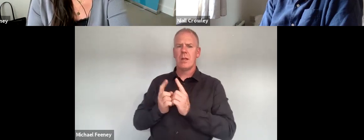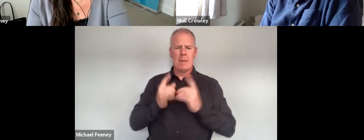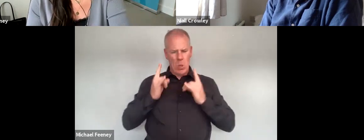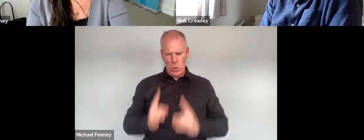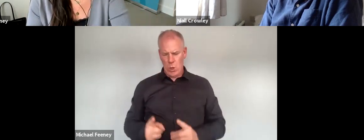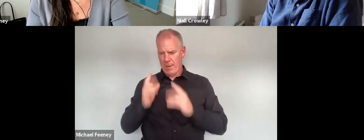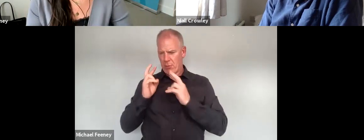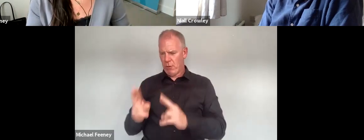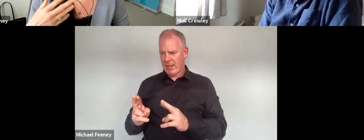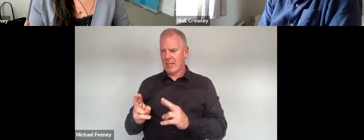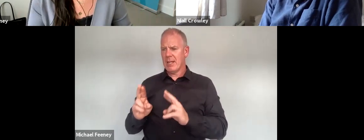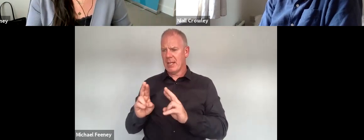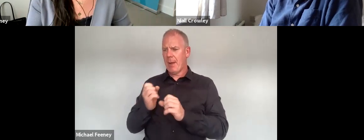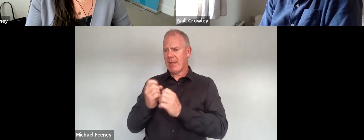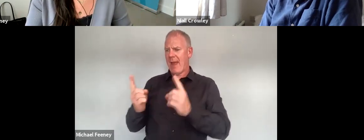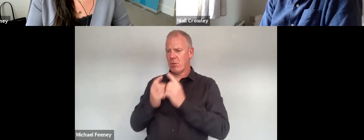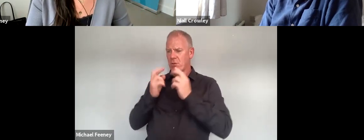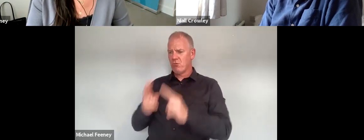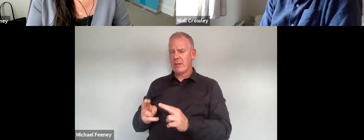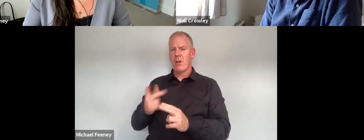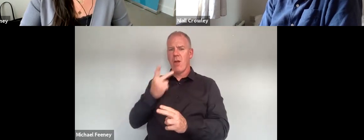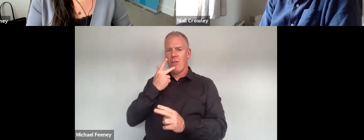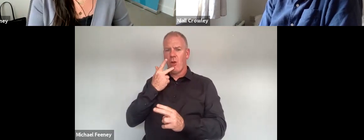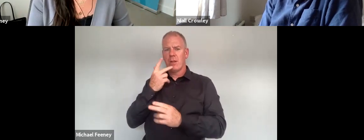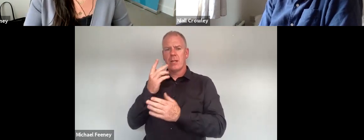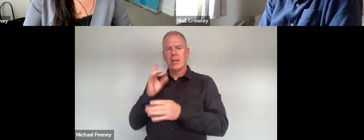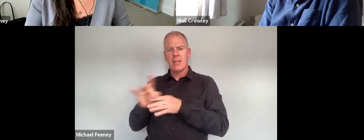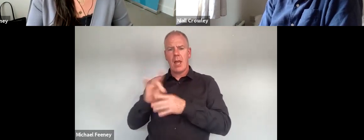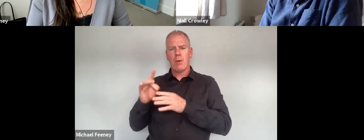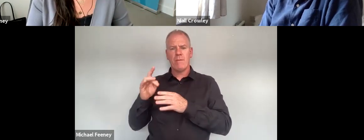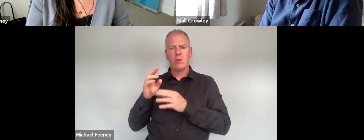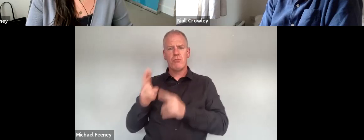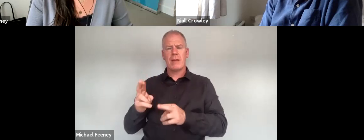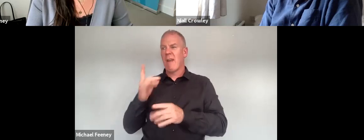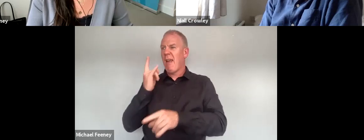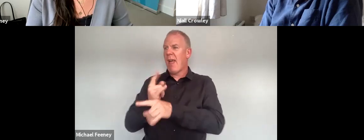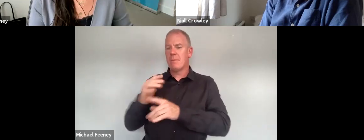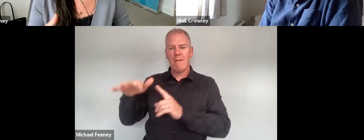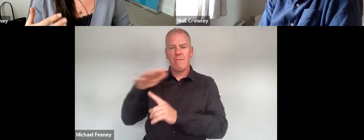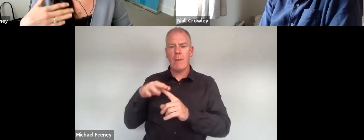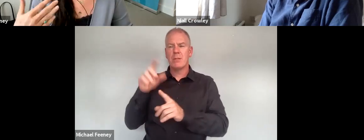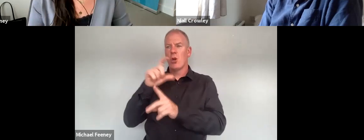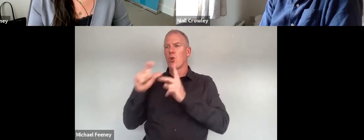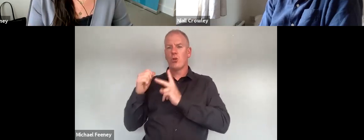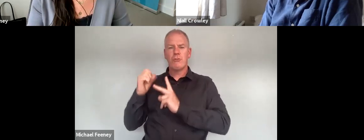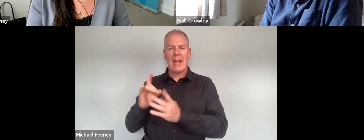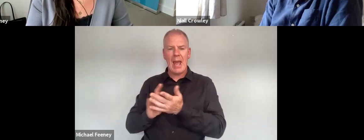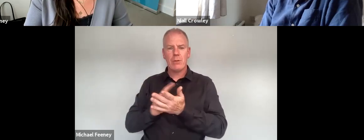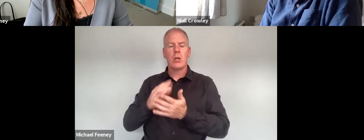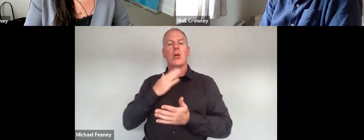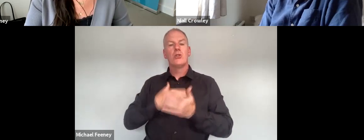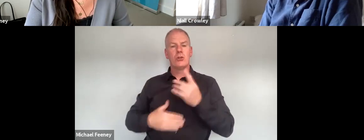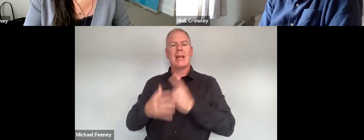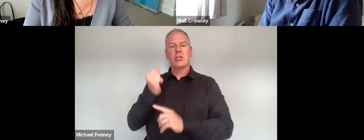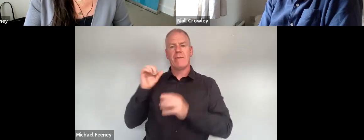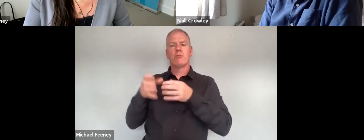does include collective rights the so-called third generation of rights for example to healthy environment cultural heritage those can only be realized as